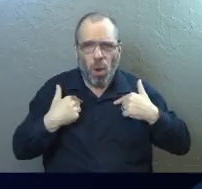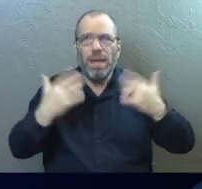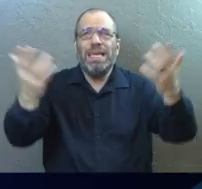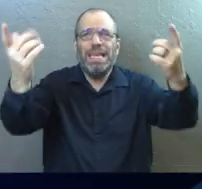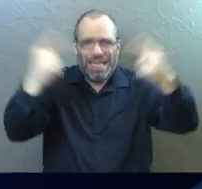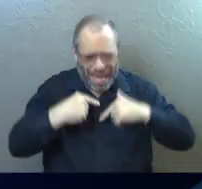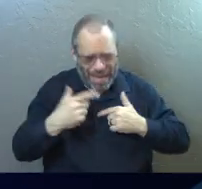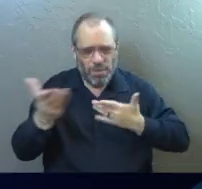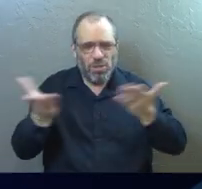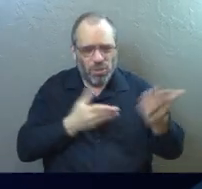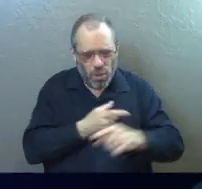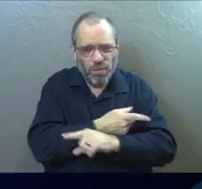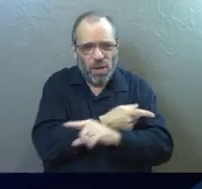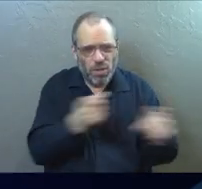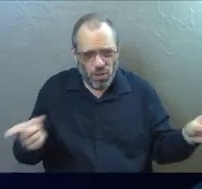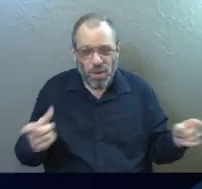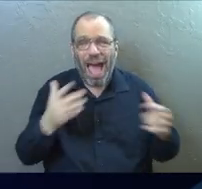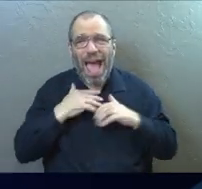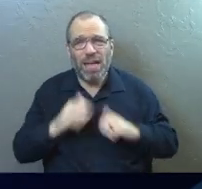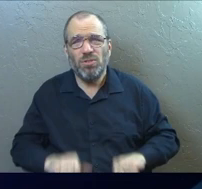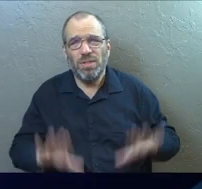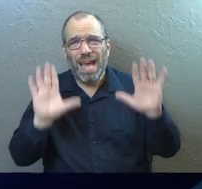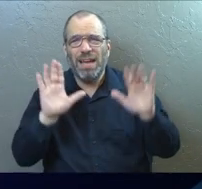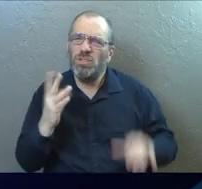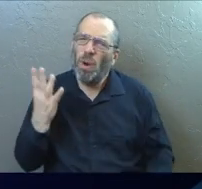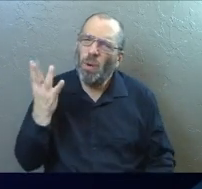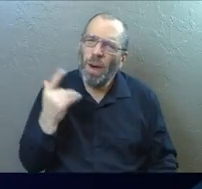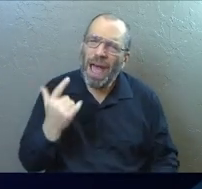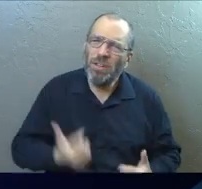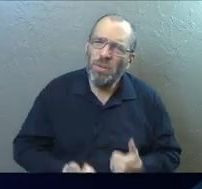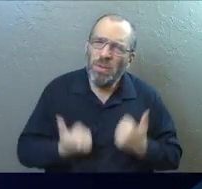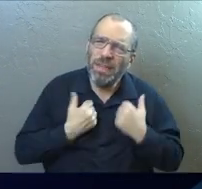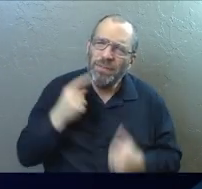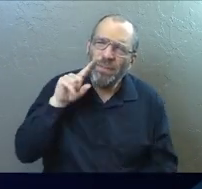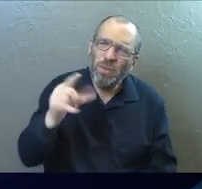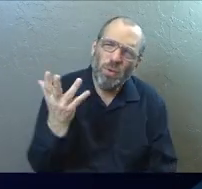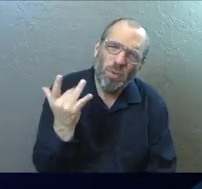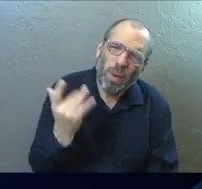ransom for many. So why would you live for you?